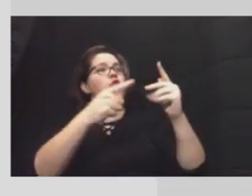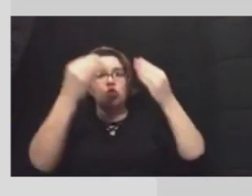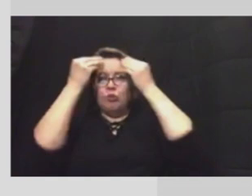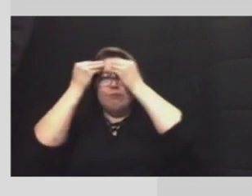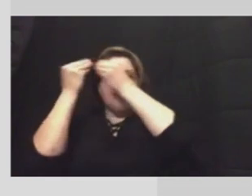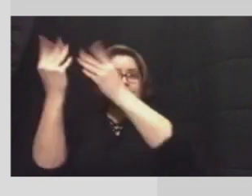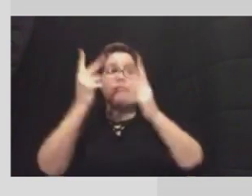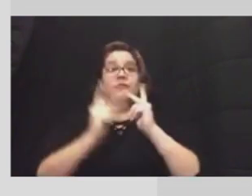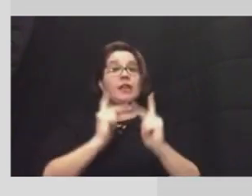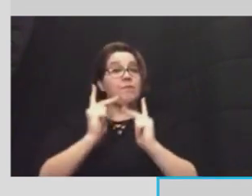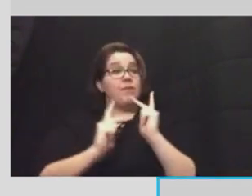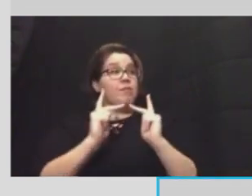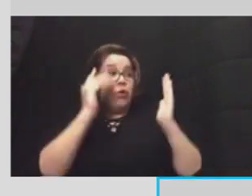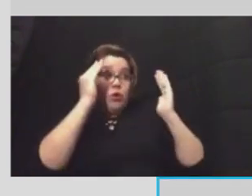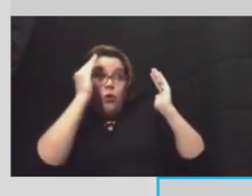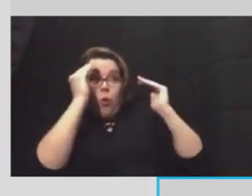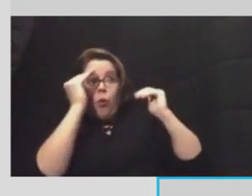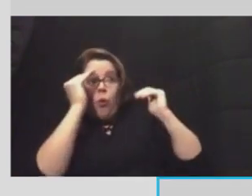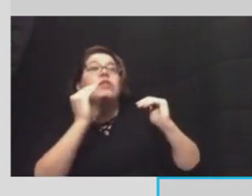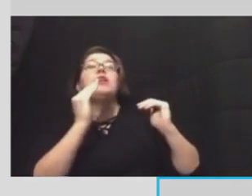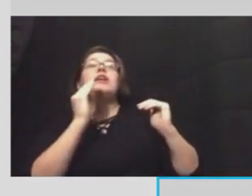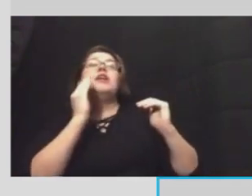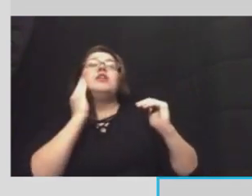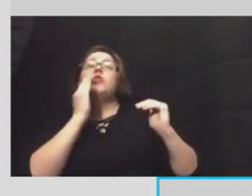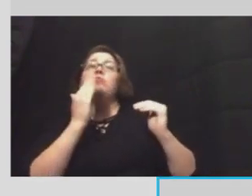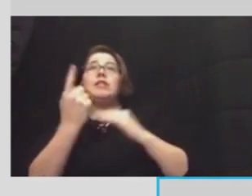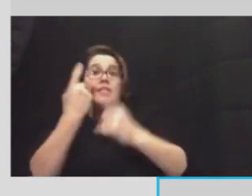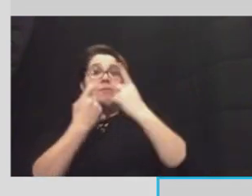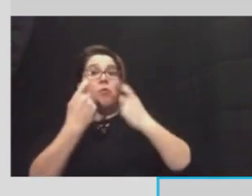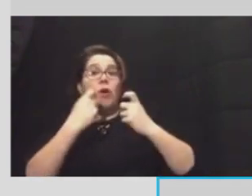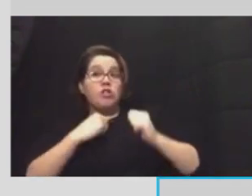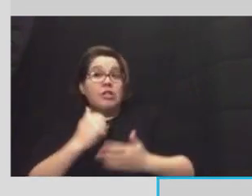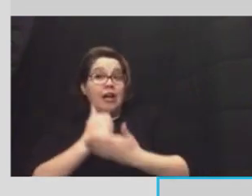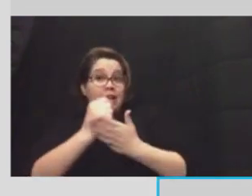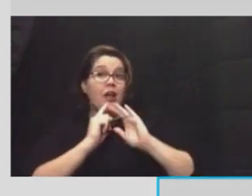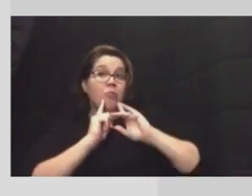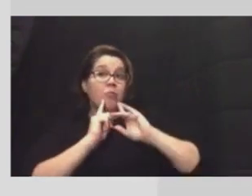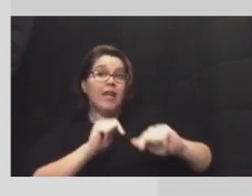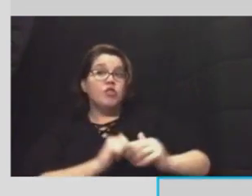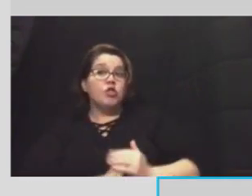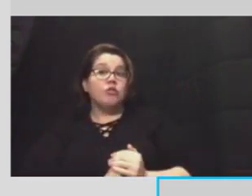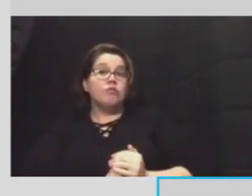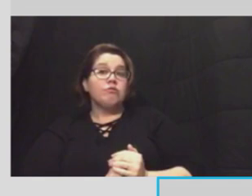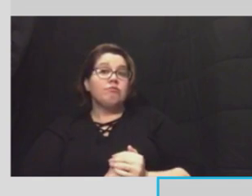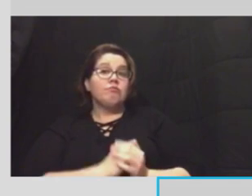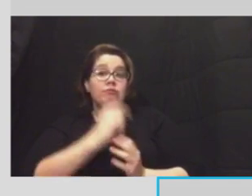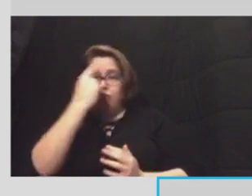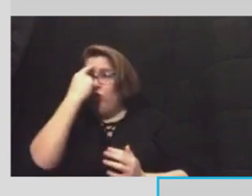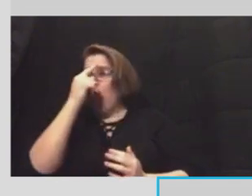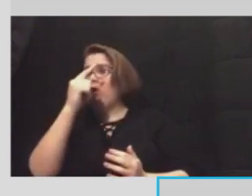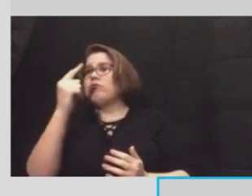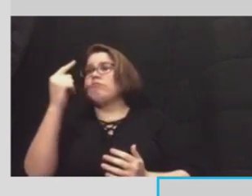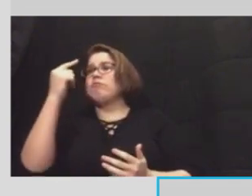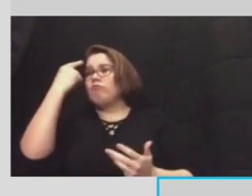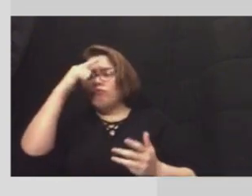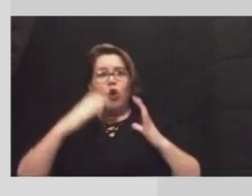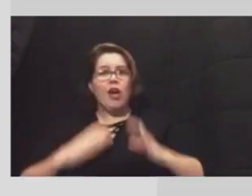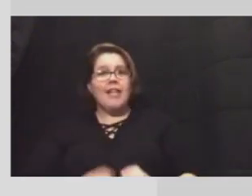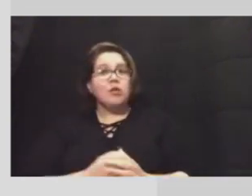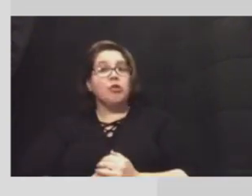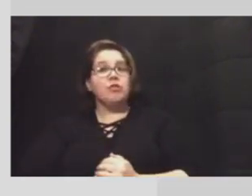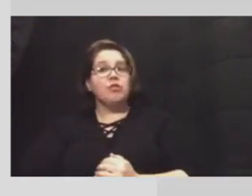public and hopefully there will be some questions that I could help answer for our customers.